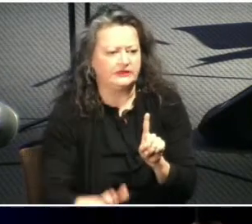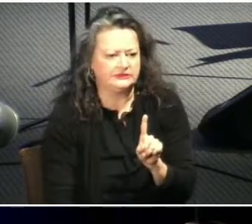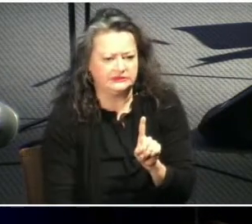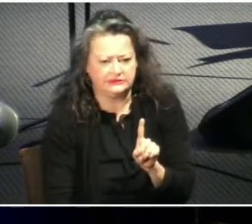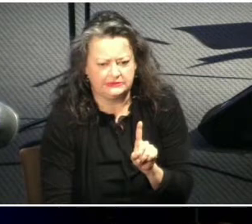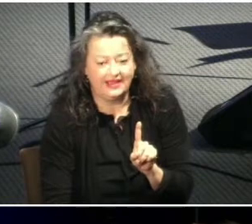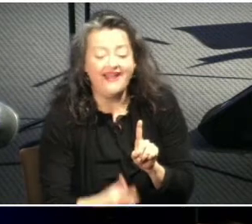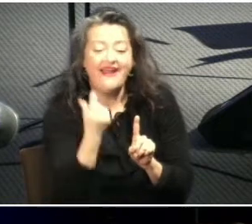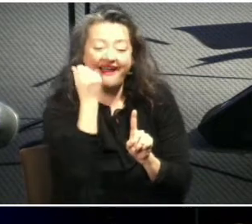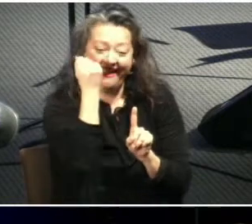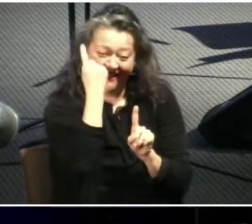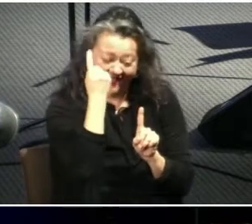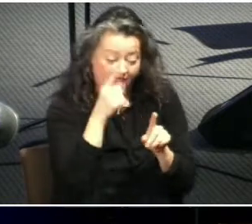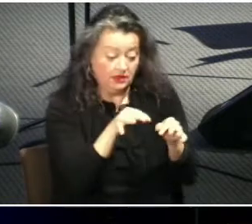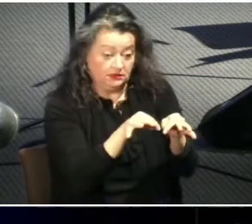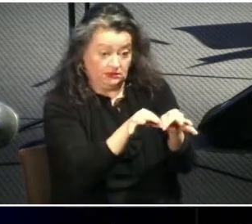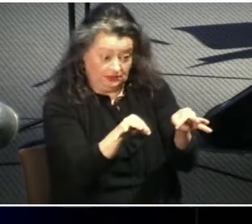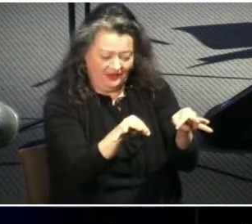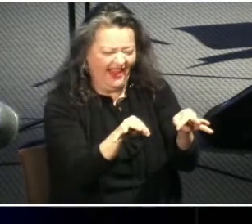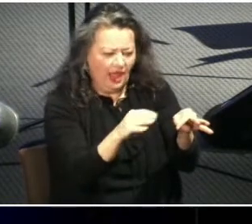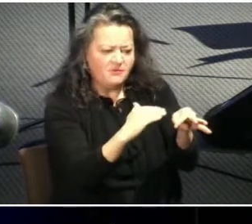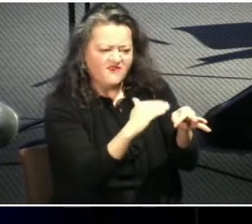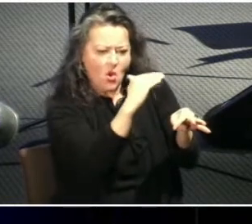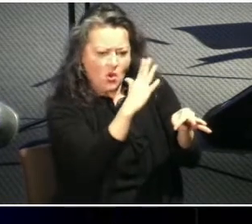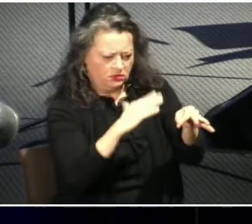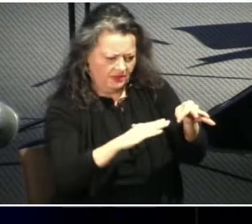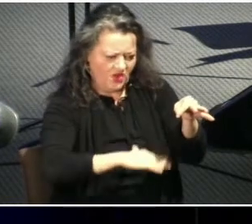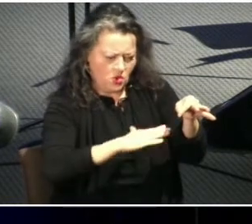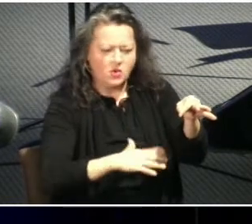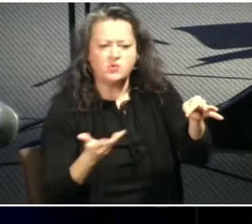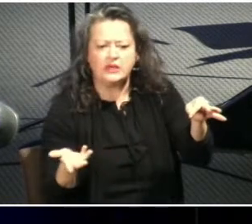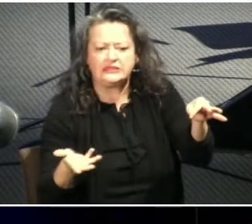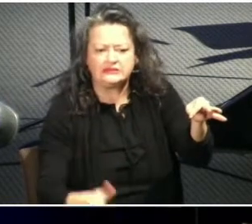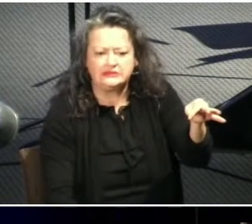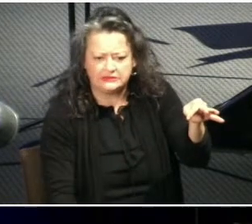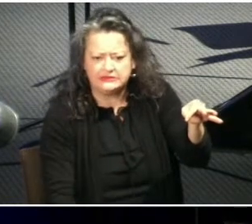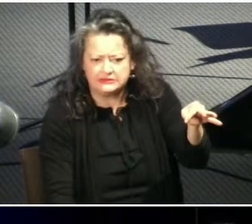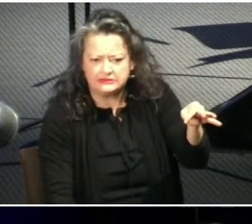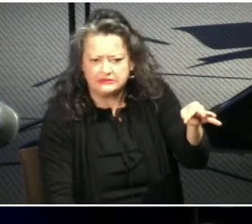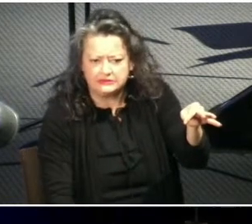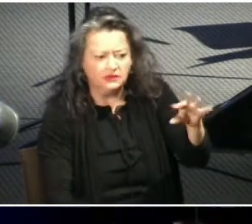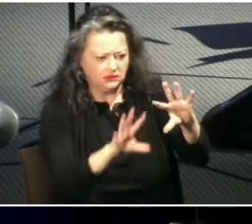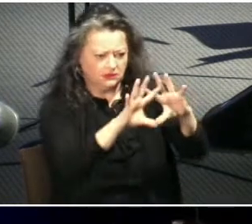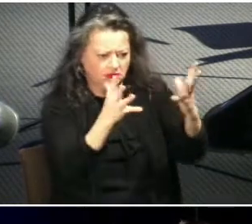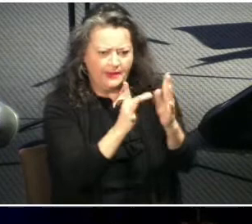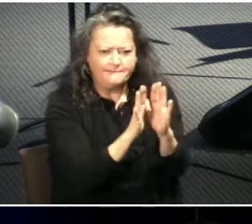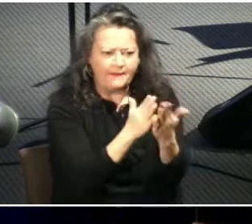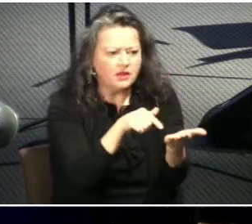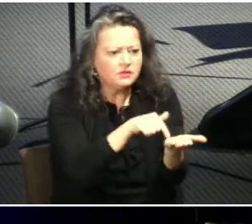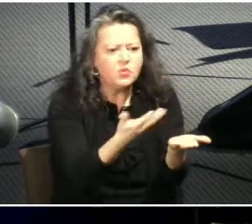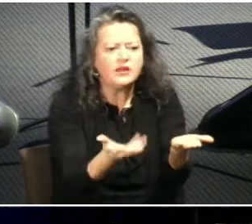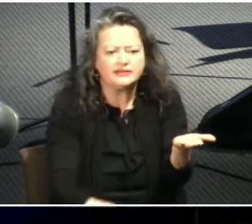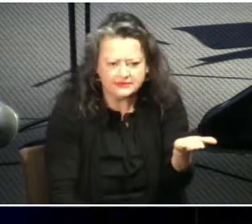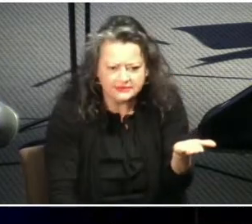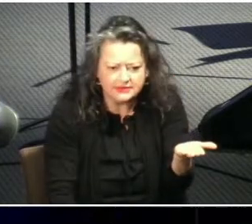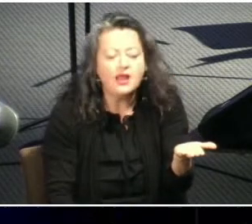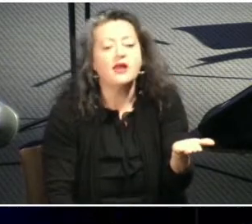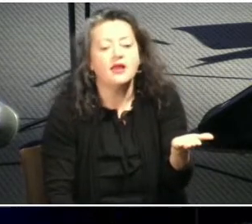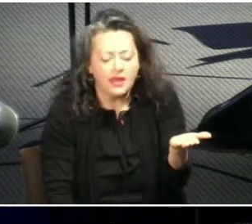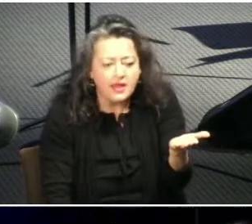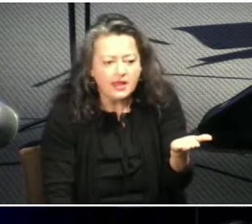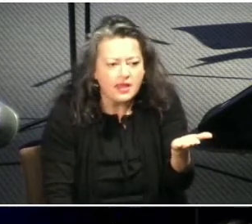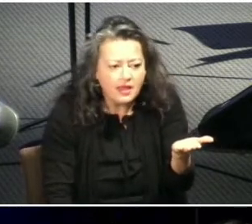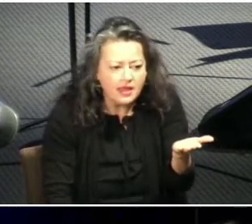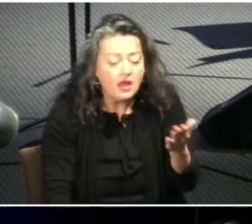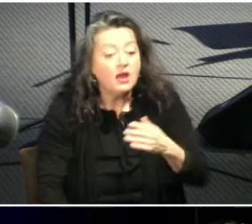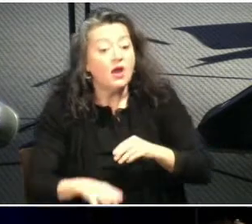in the context of colossians and in the context of the bible the entire book of colossians we've seen it paul is